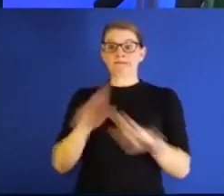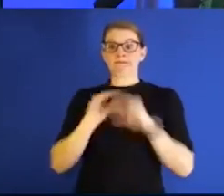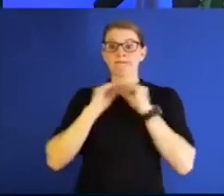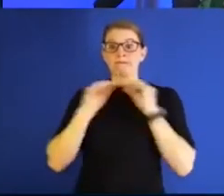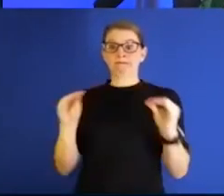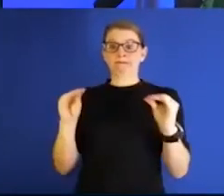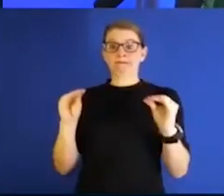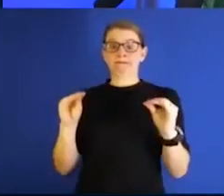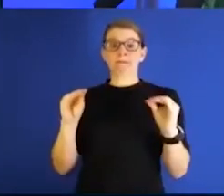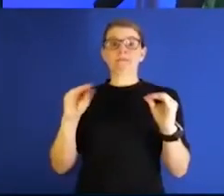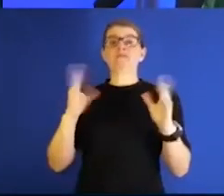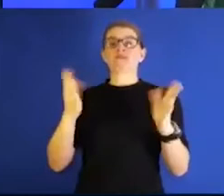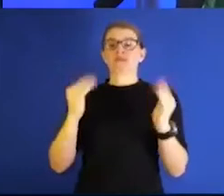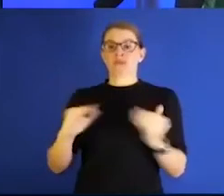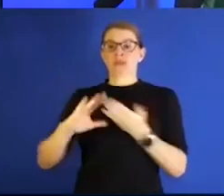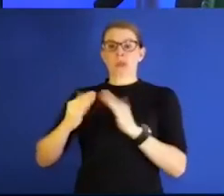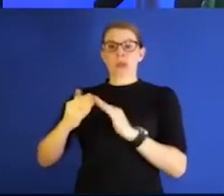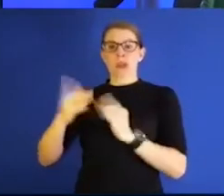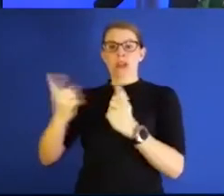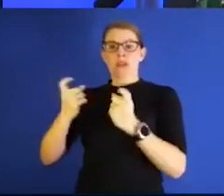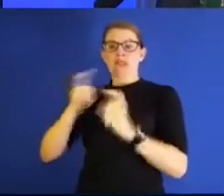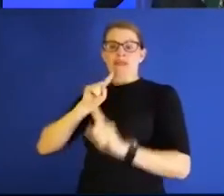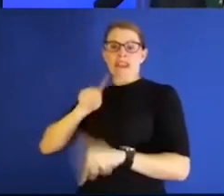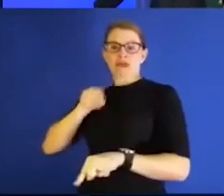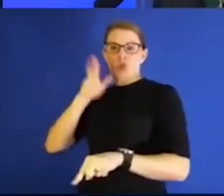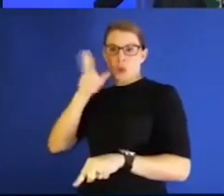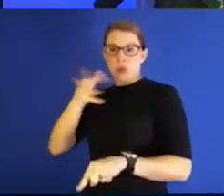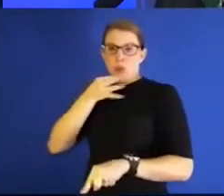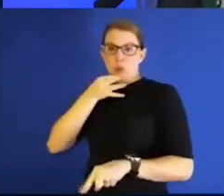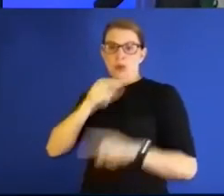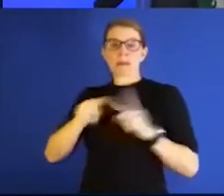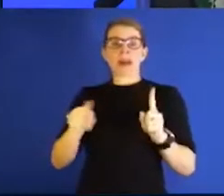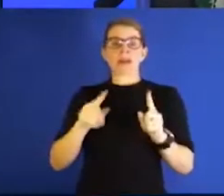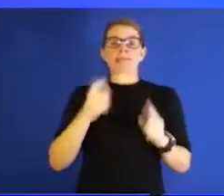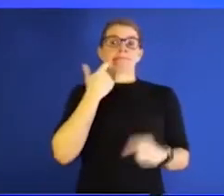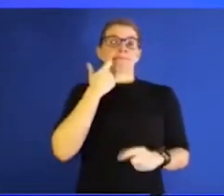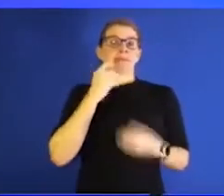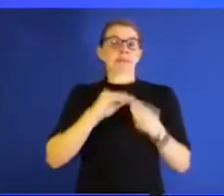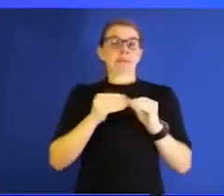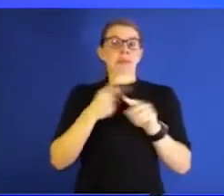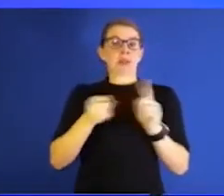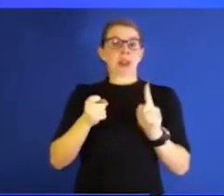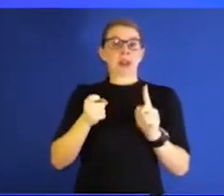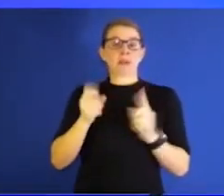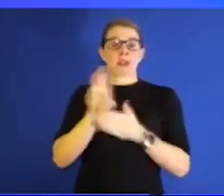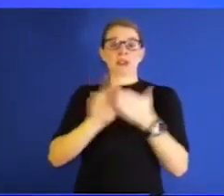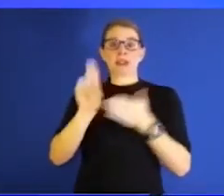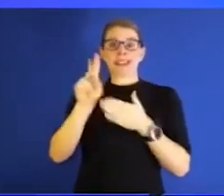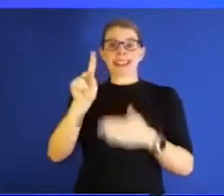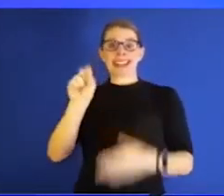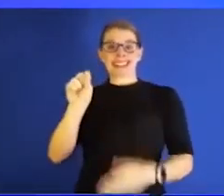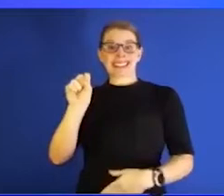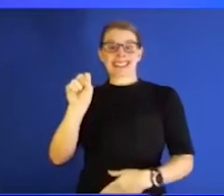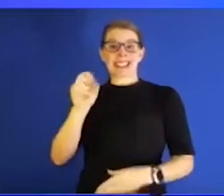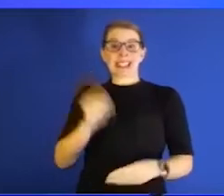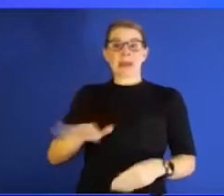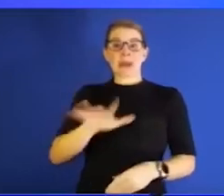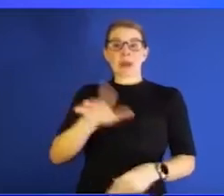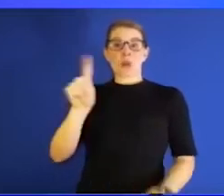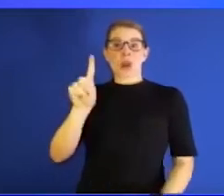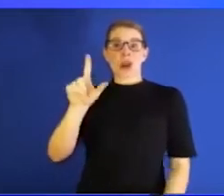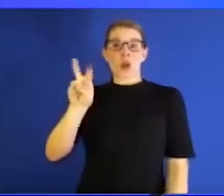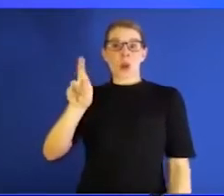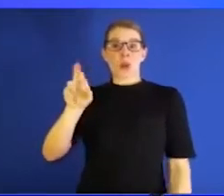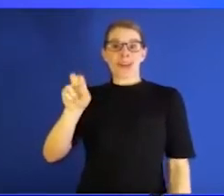to our community here in just a few moments. But the latest numbers from the University of Kansas campus in Lawrence show that KU has a nearly